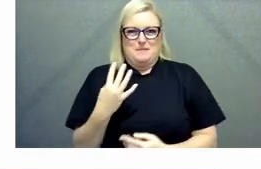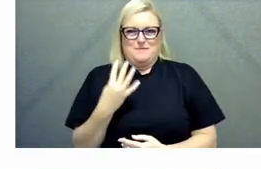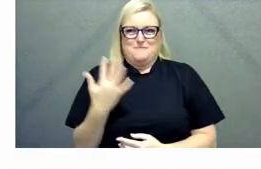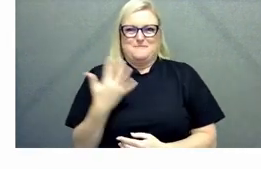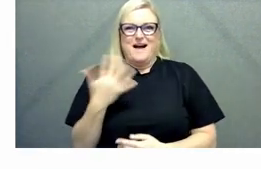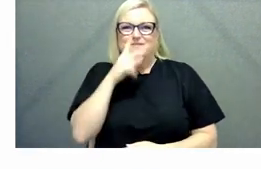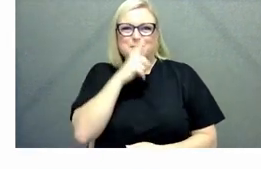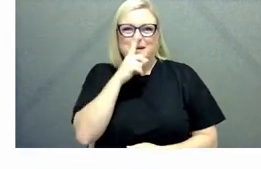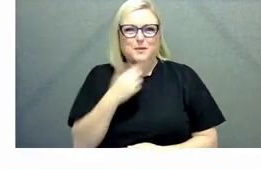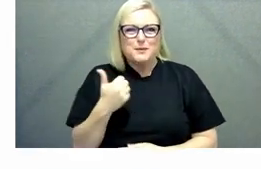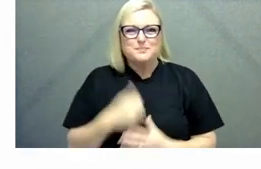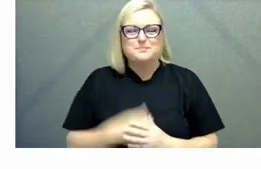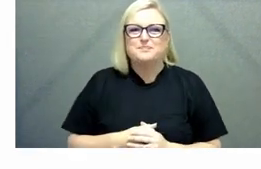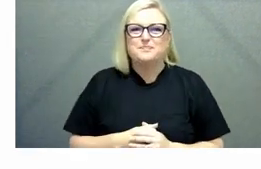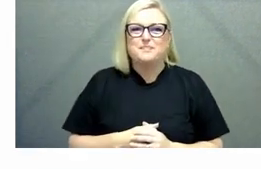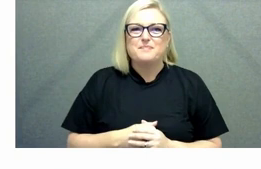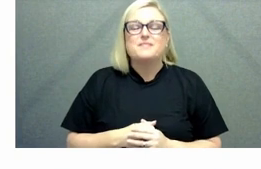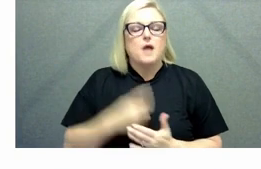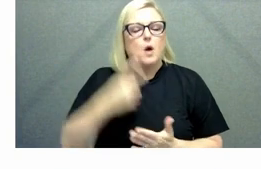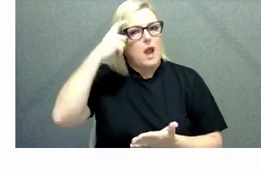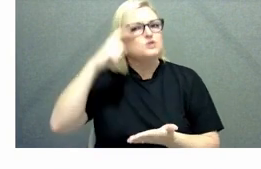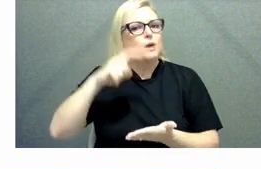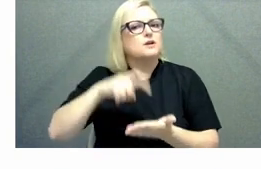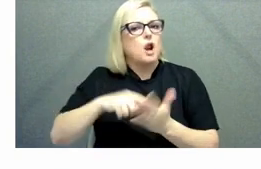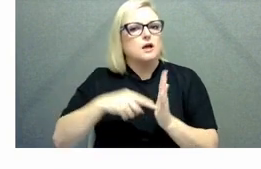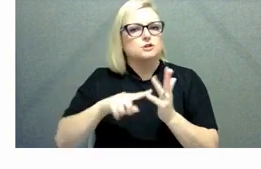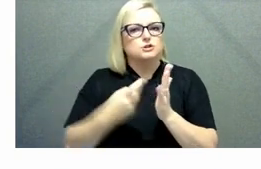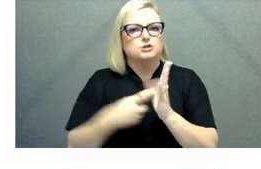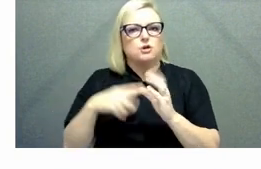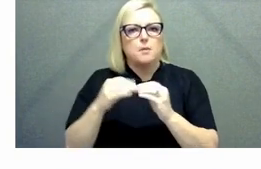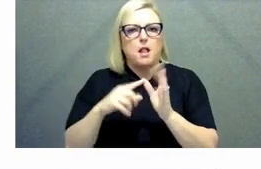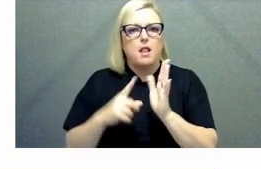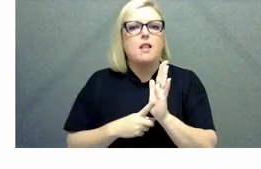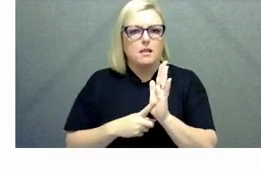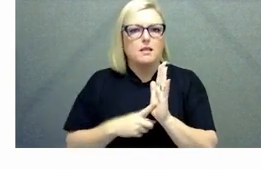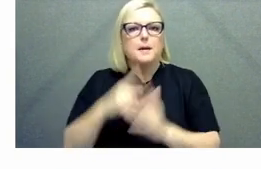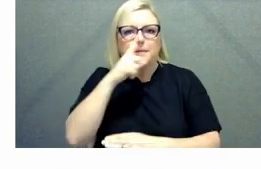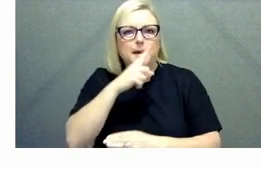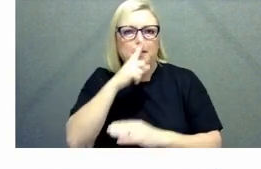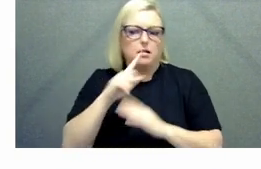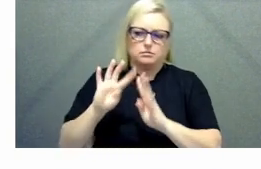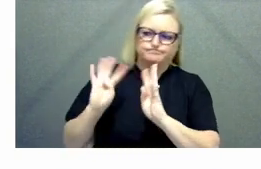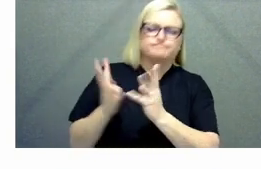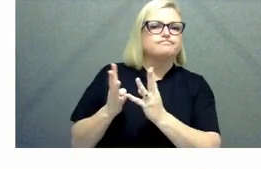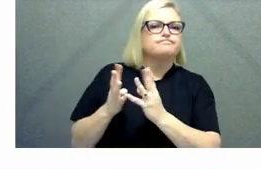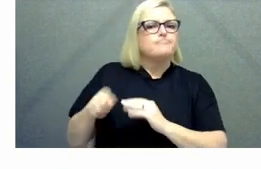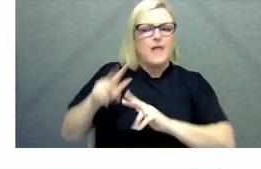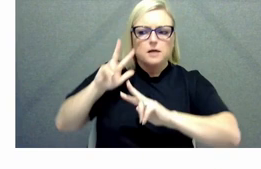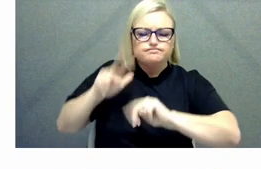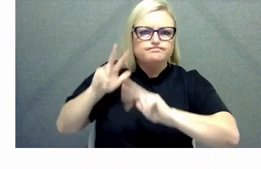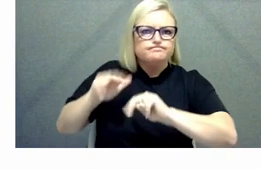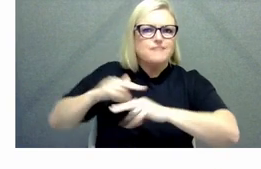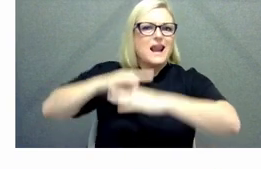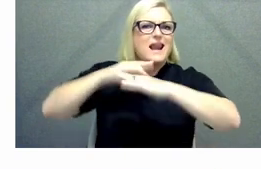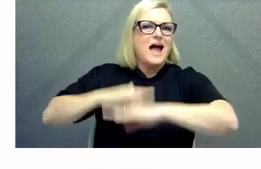um yeah I just want to start also by acknowledging the turbo uh people and the custodians of the land that I'm on today here close to